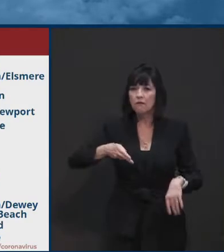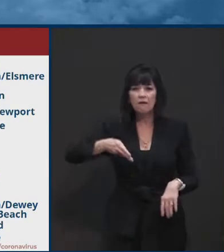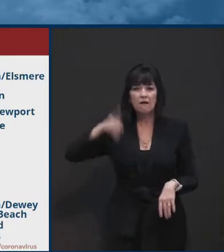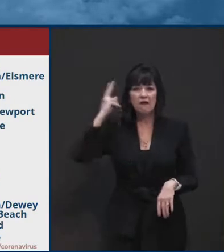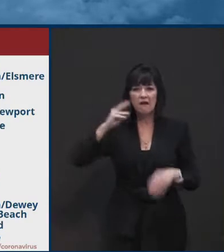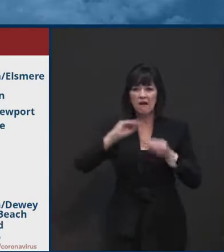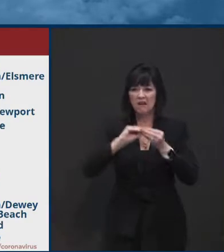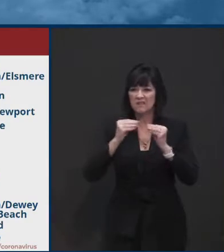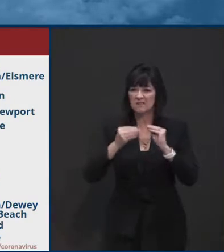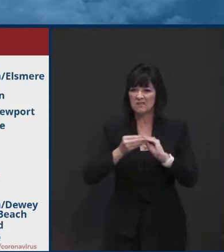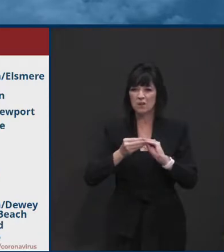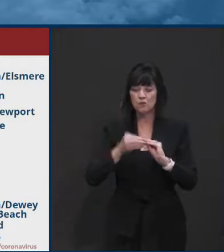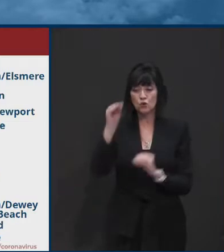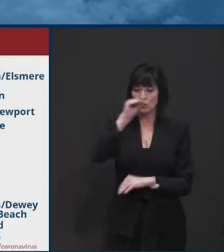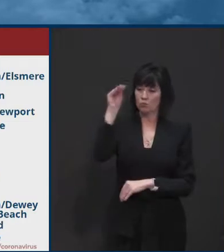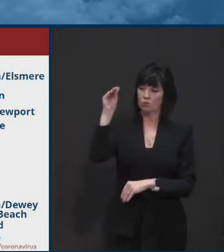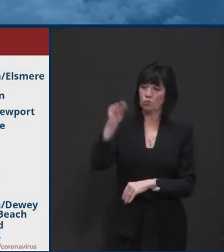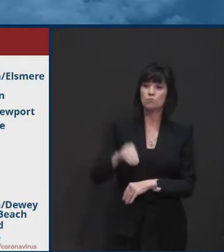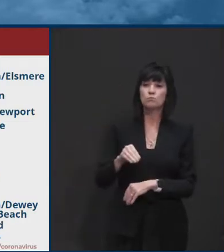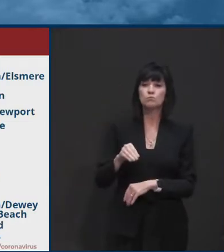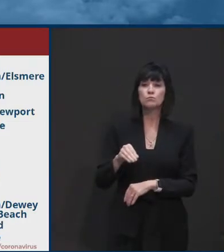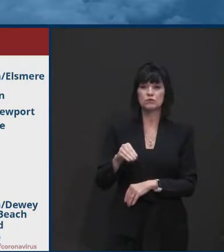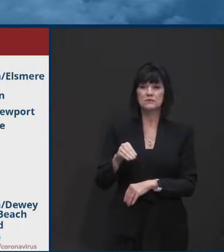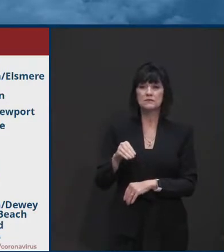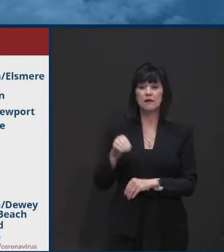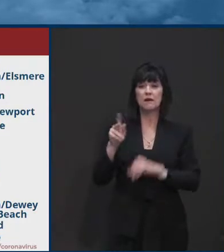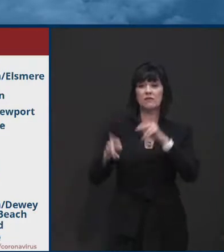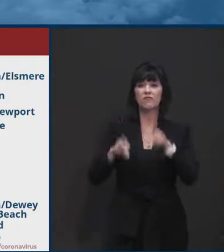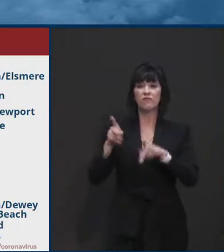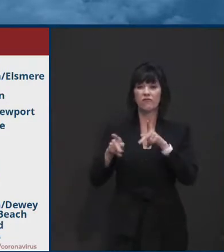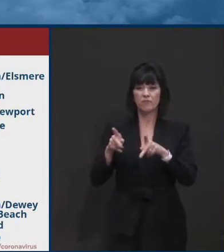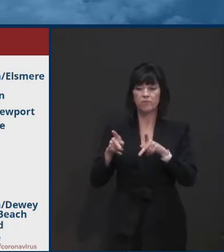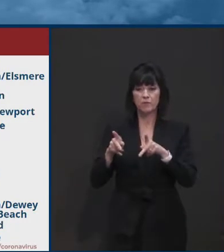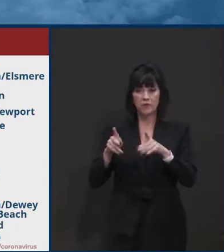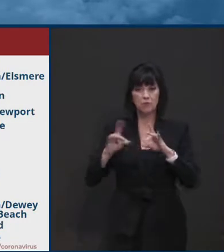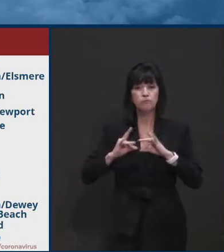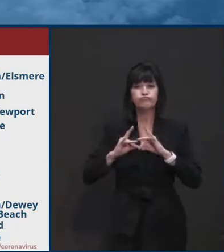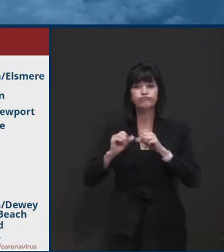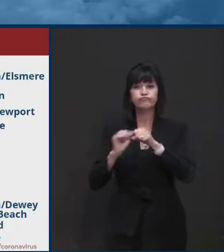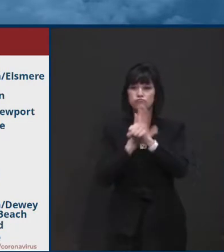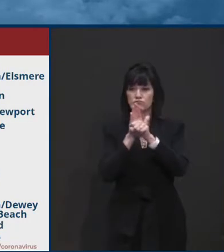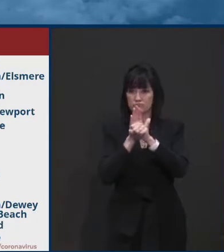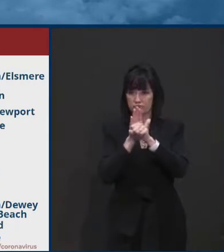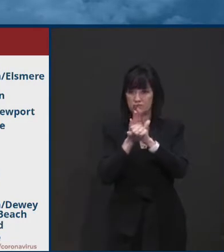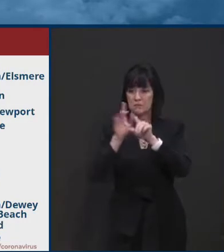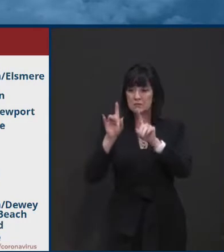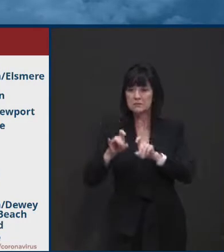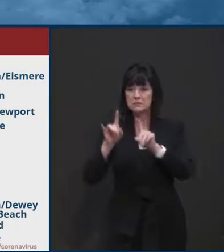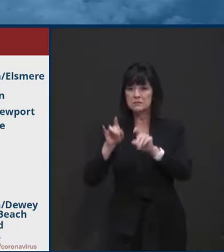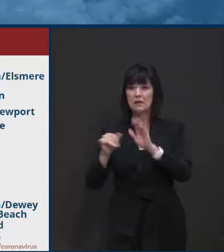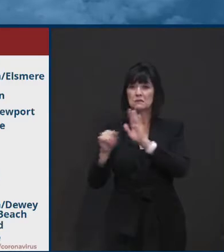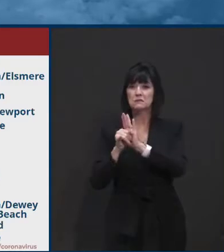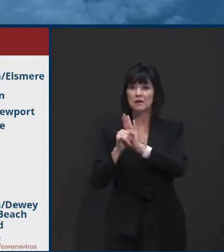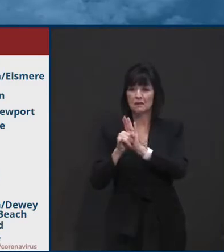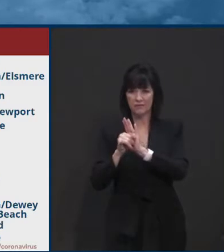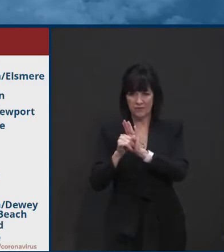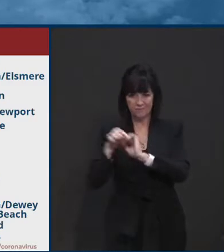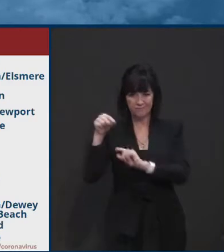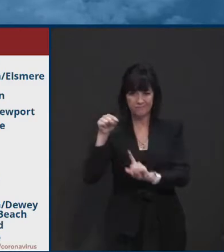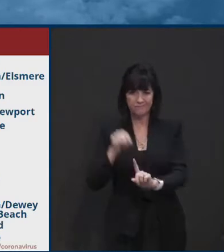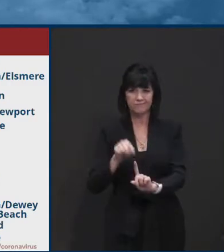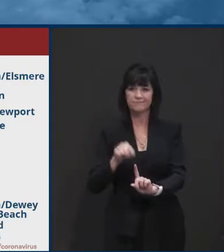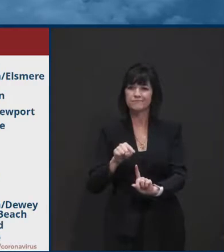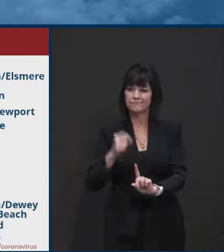percent positivity. So Sussex has been, um, an area where we've got a, we've had a lot of case cases